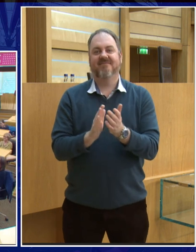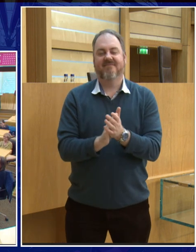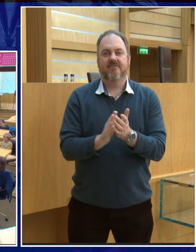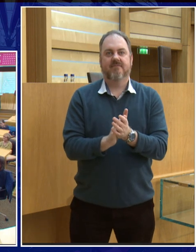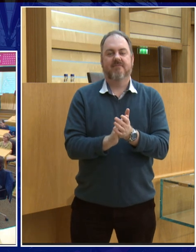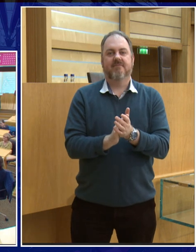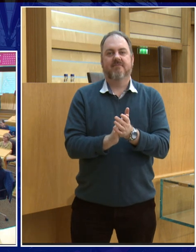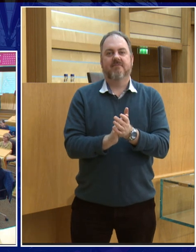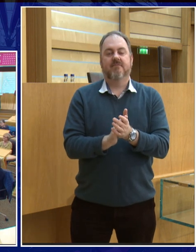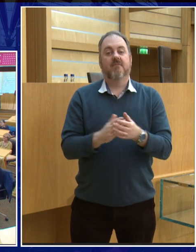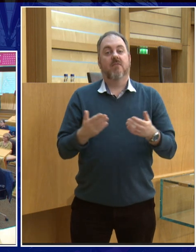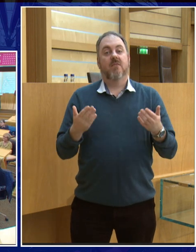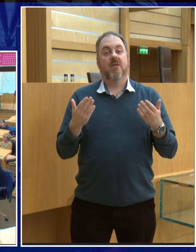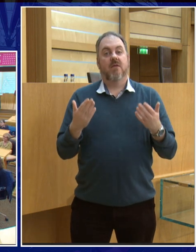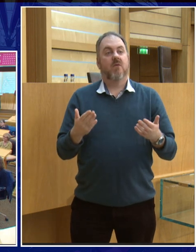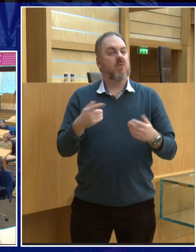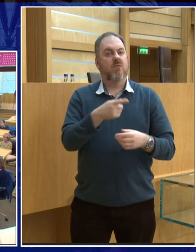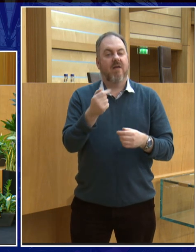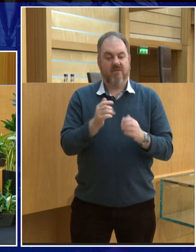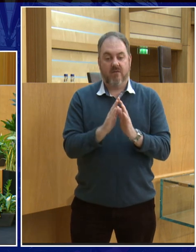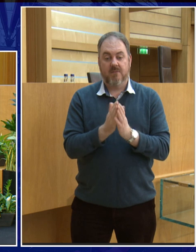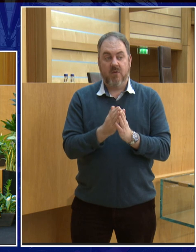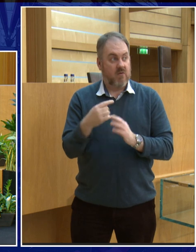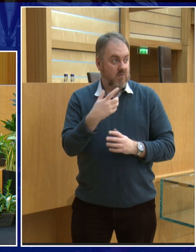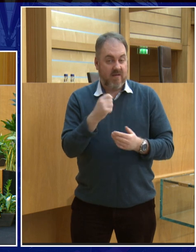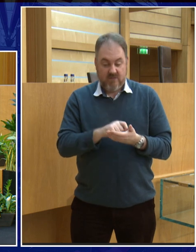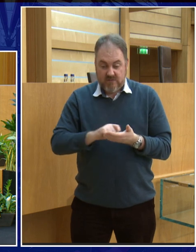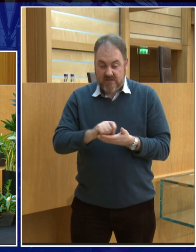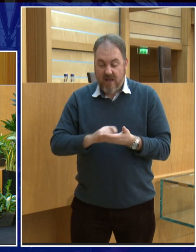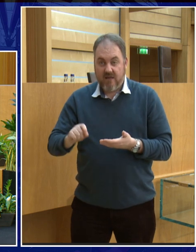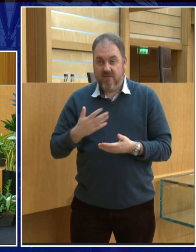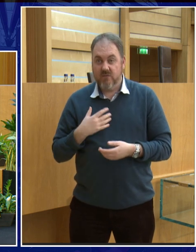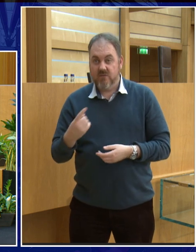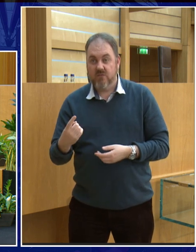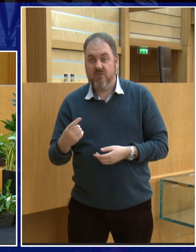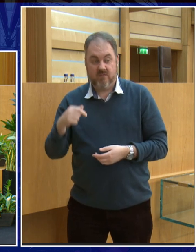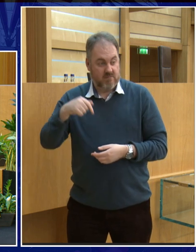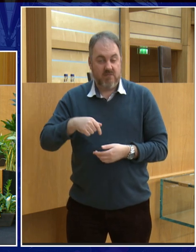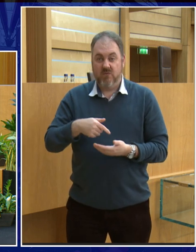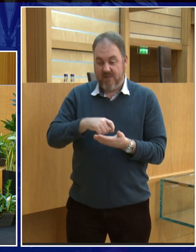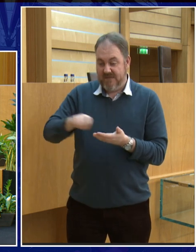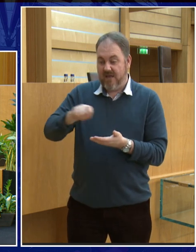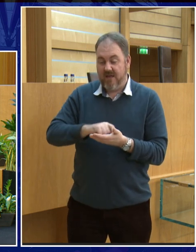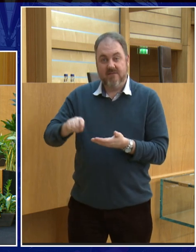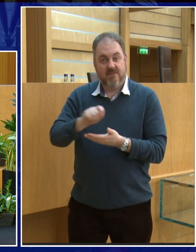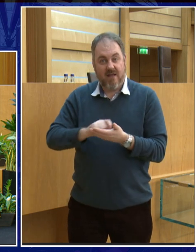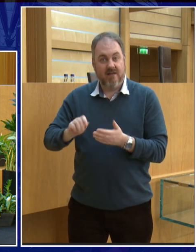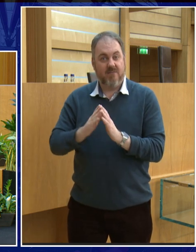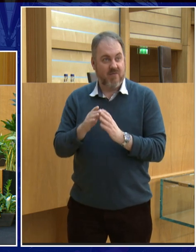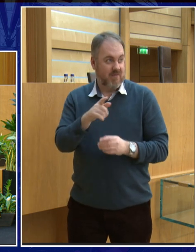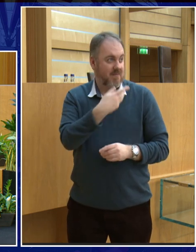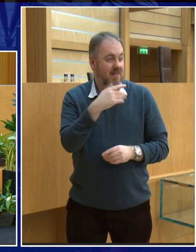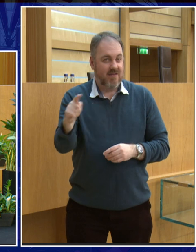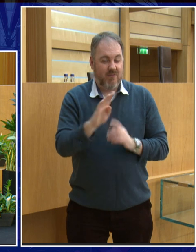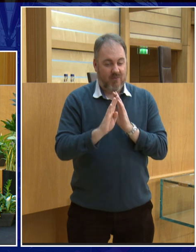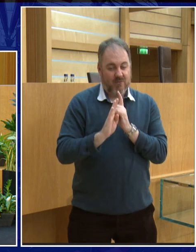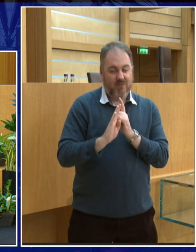And I know you've got copies of your book downstairs at the Shoutside the shop where you'll be signing them. I hope there's a queue